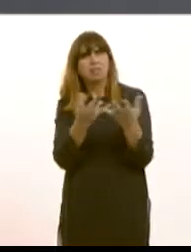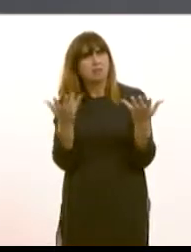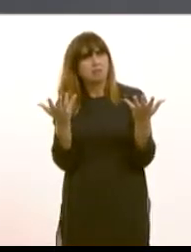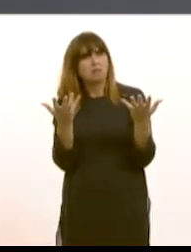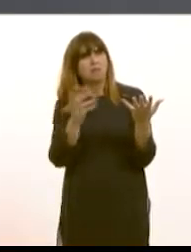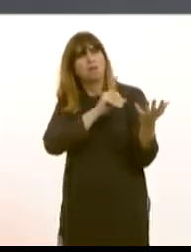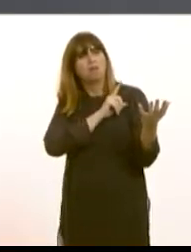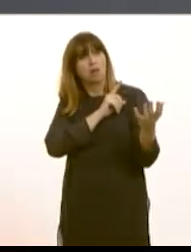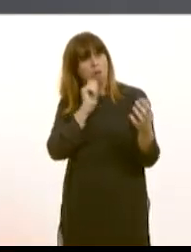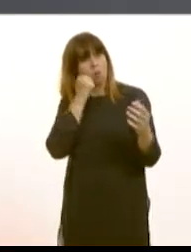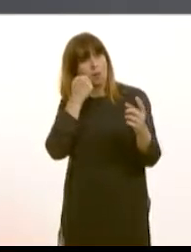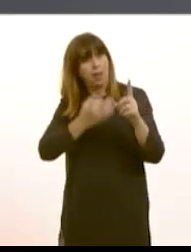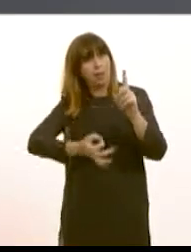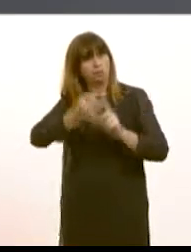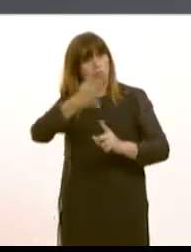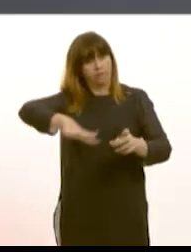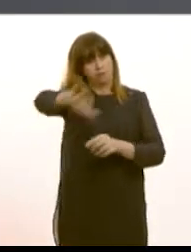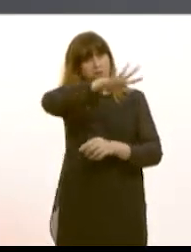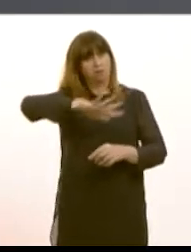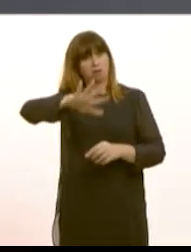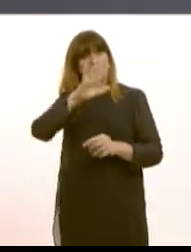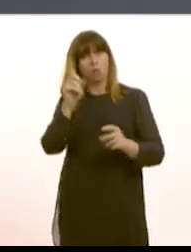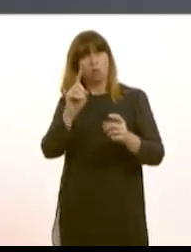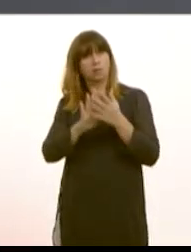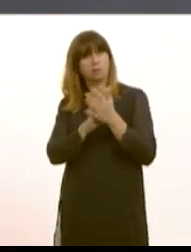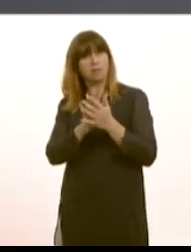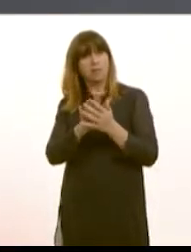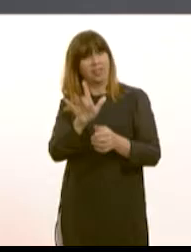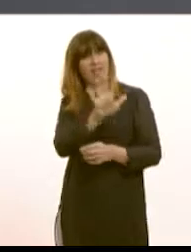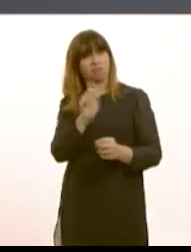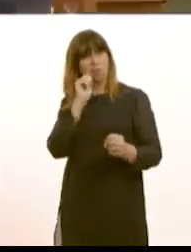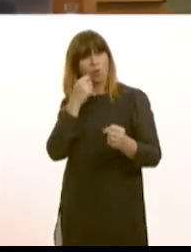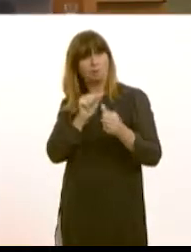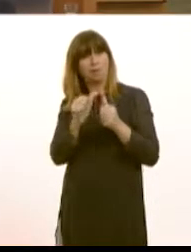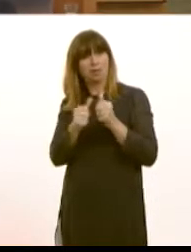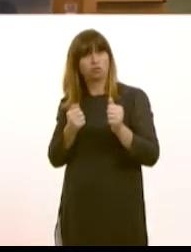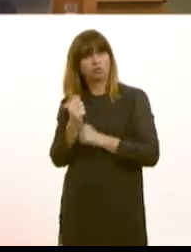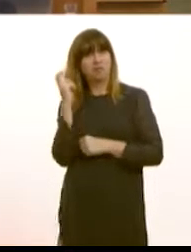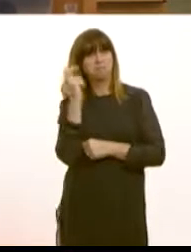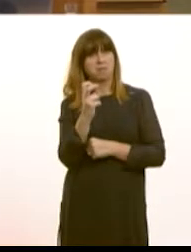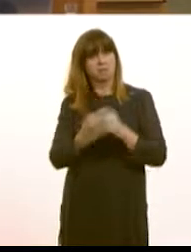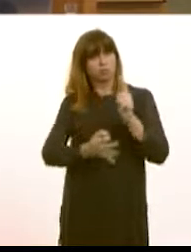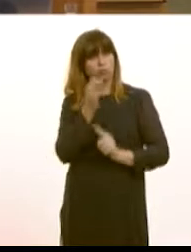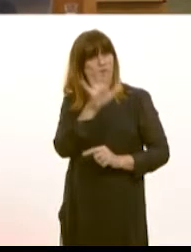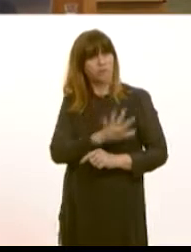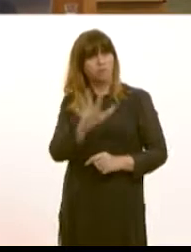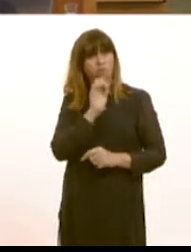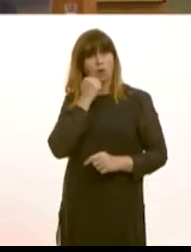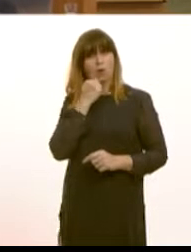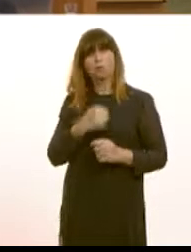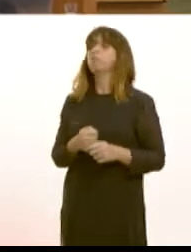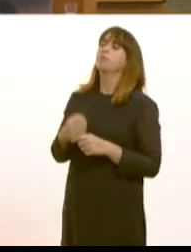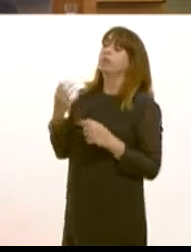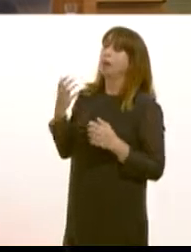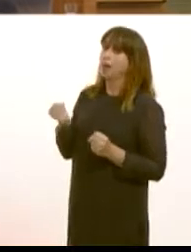any improvements are envisaged to enhance connectivity for this area well first of all of course we have the existing rail